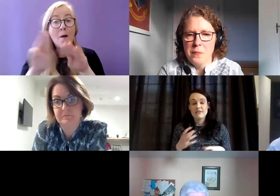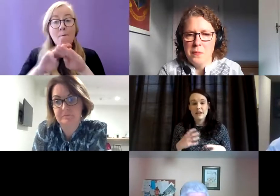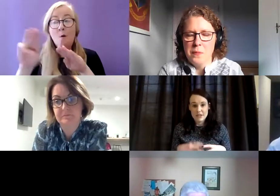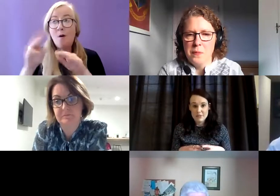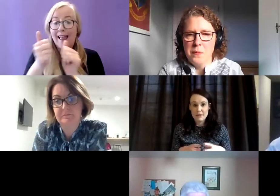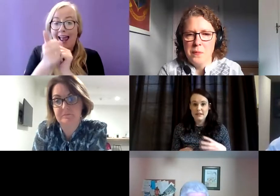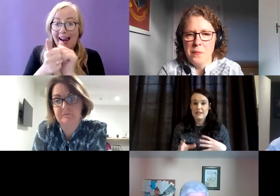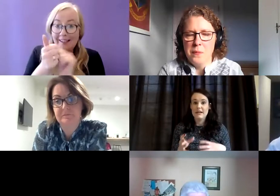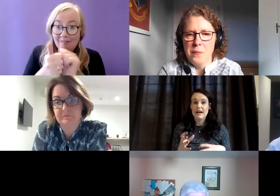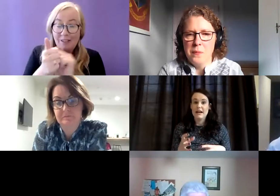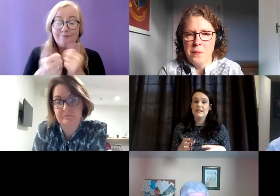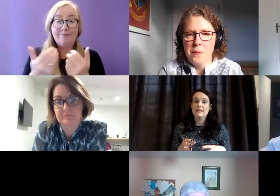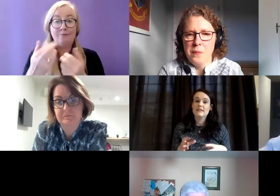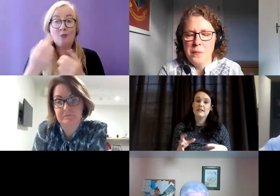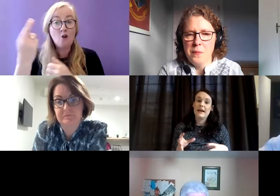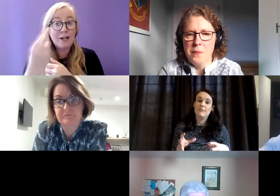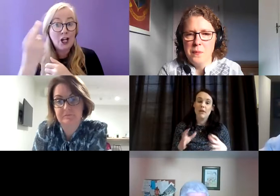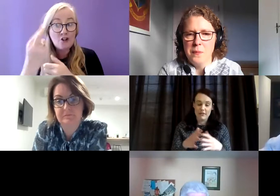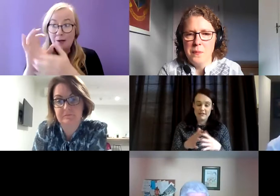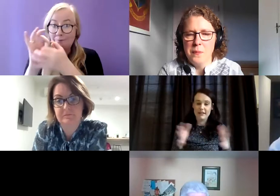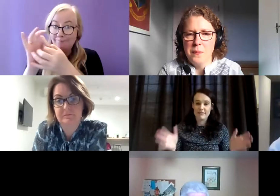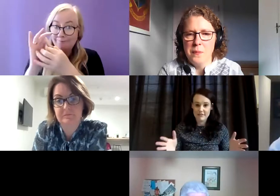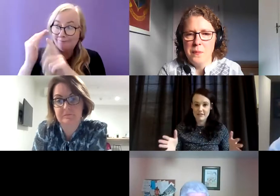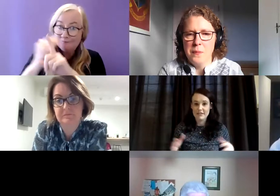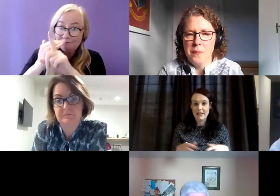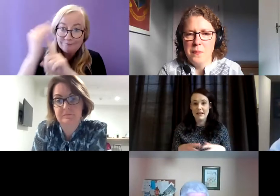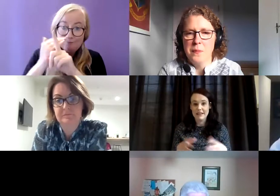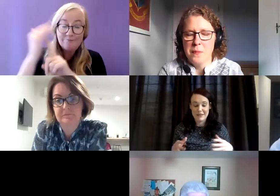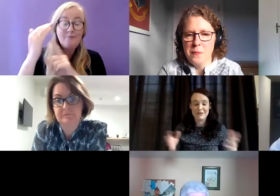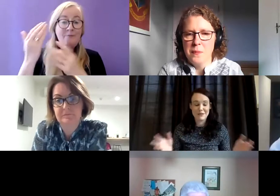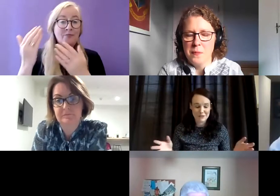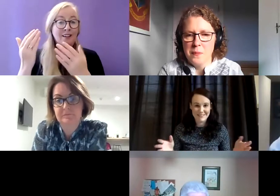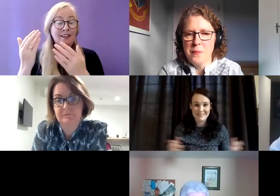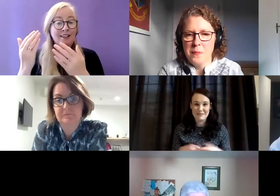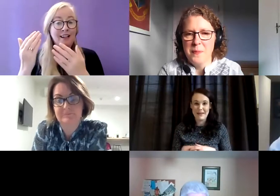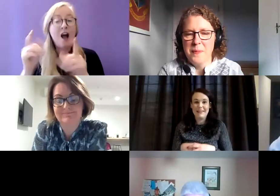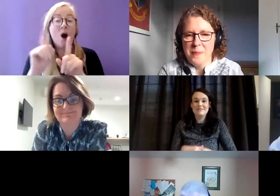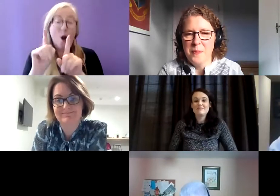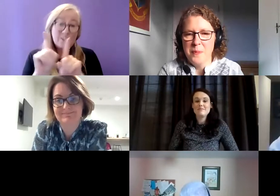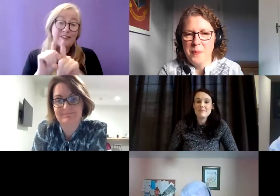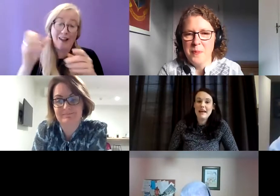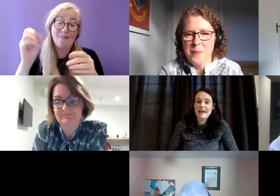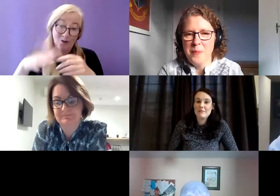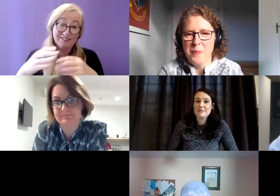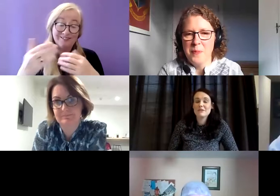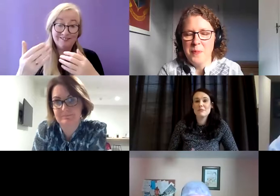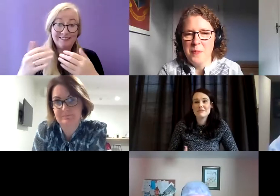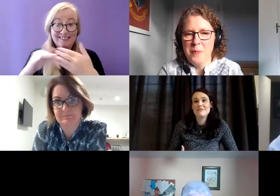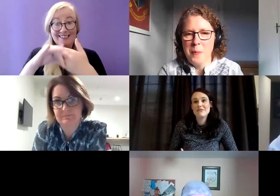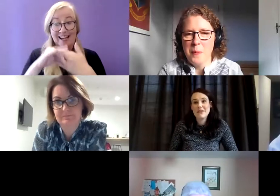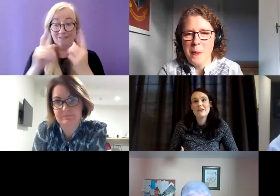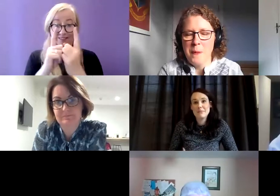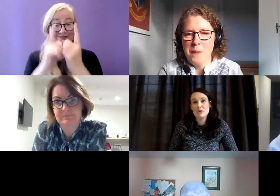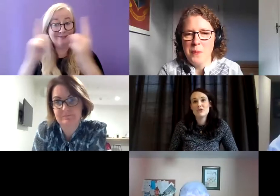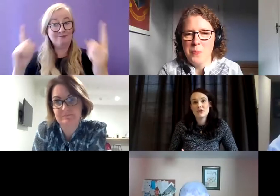and relationship building and obviously in a safe and socially distanced way and so it was